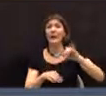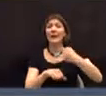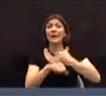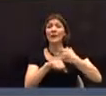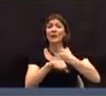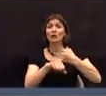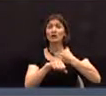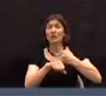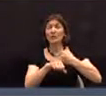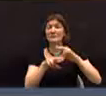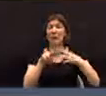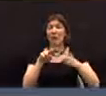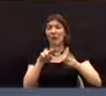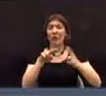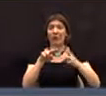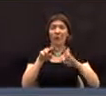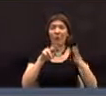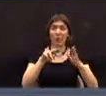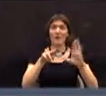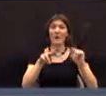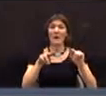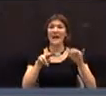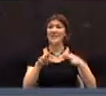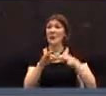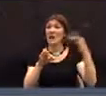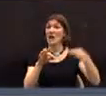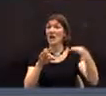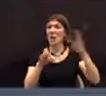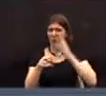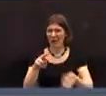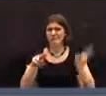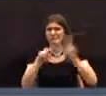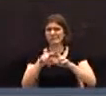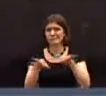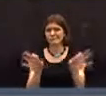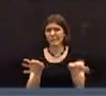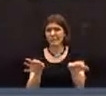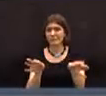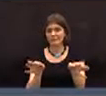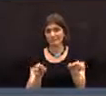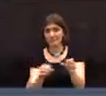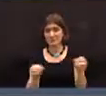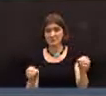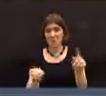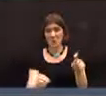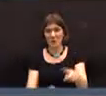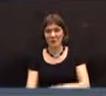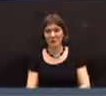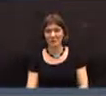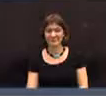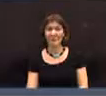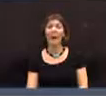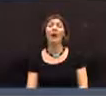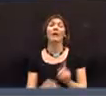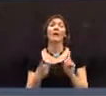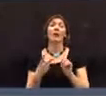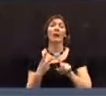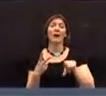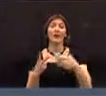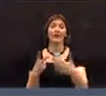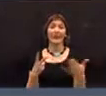around and, um, but if you put something off, it always costs more later on. I don't think there's any question about that. The other thing is,